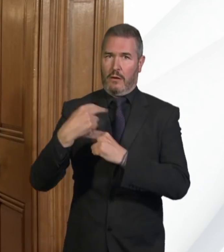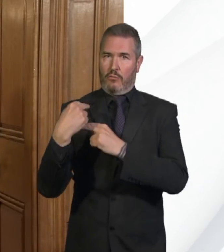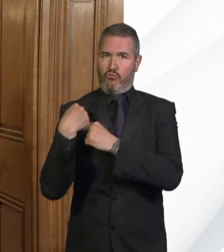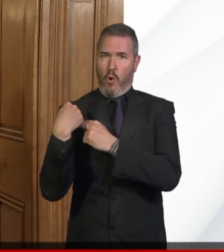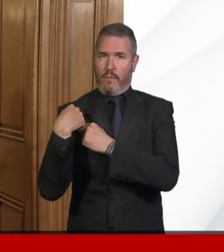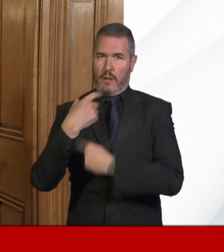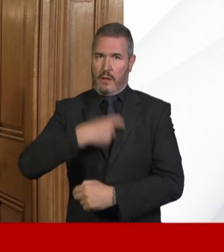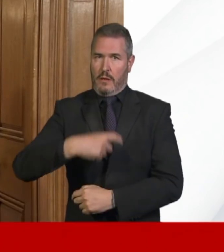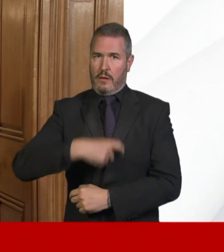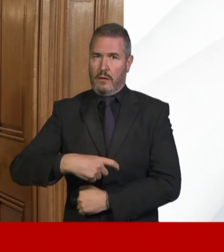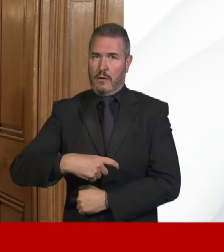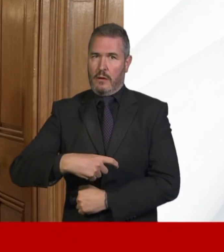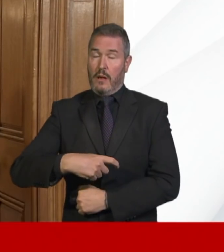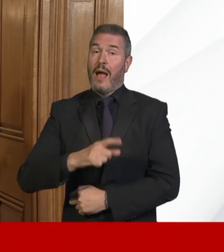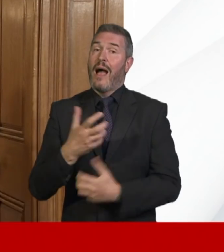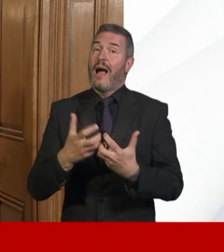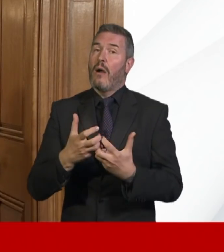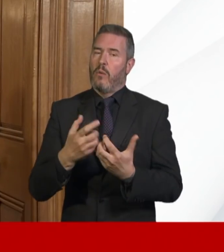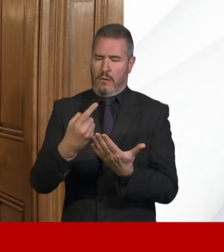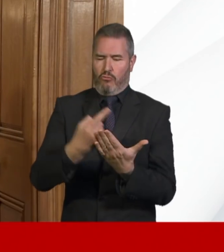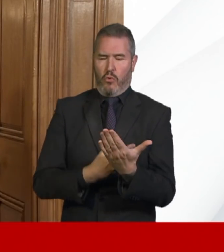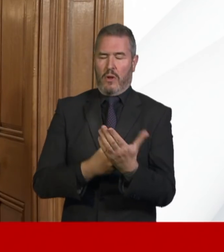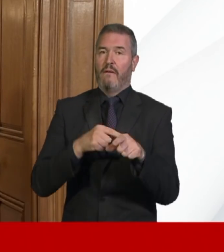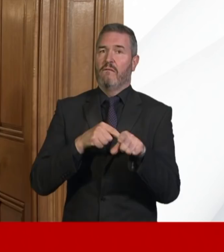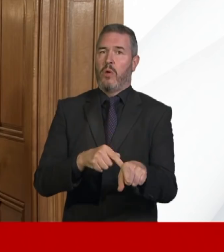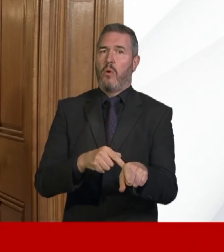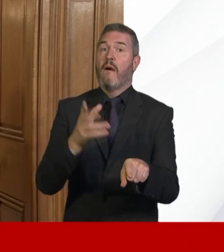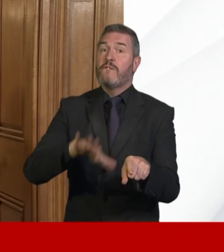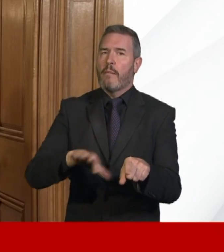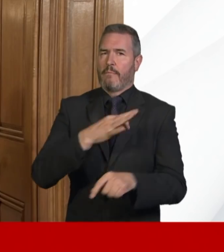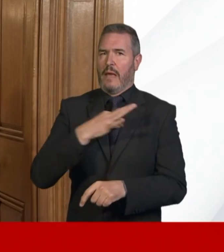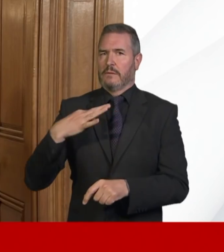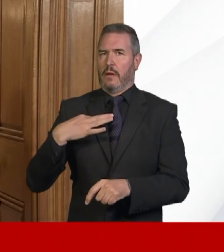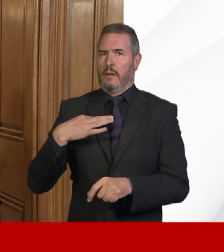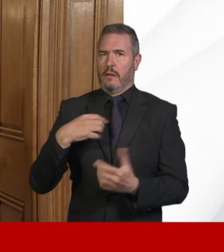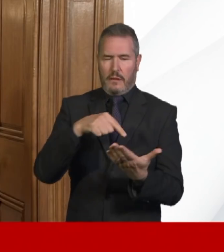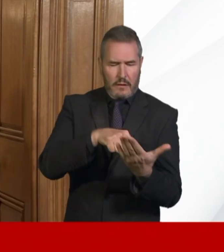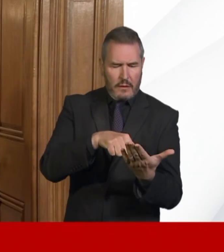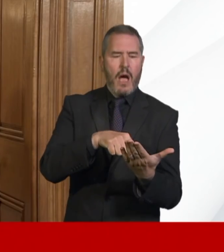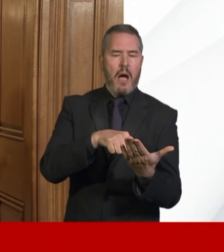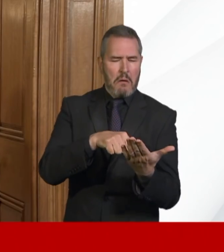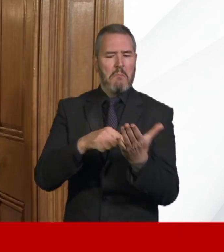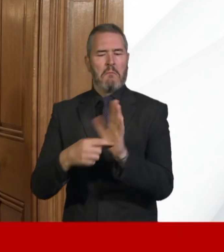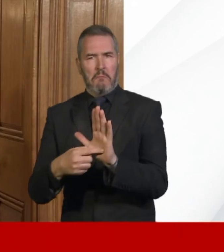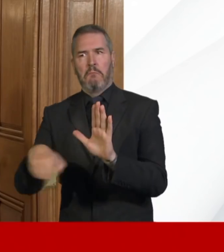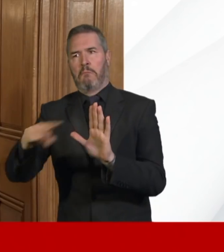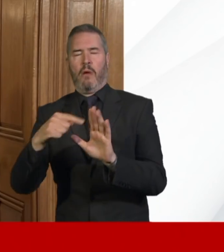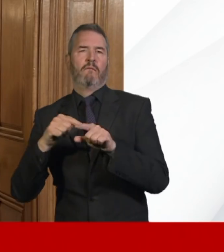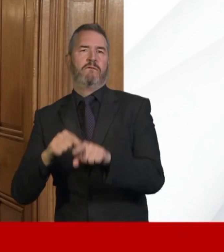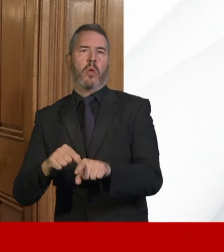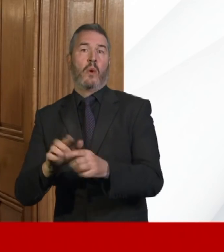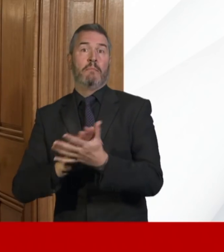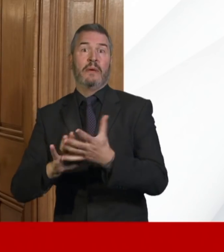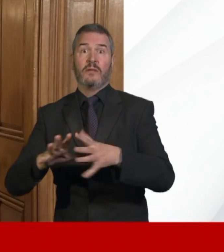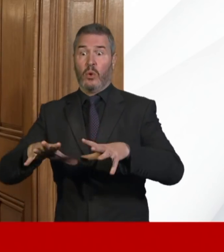if we all follow the very clear medical advice, then we can turn the tide of this